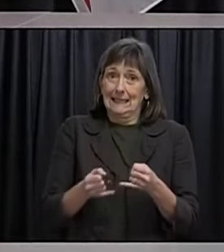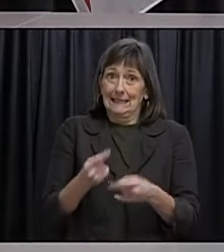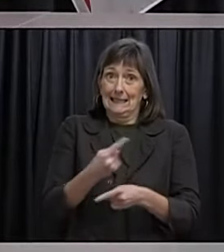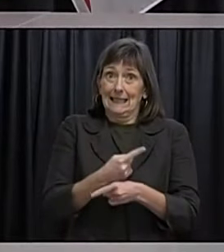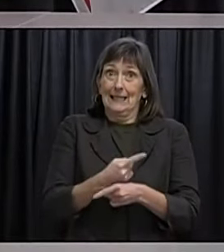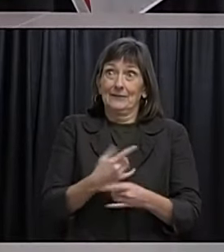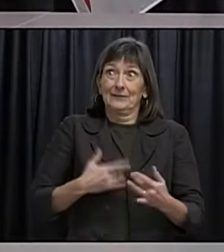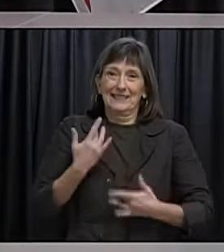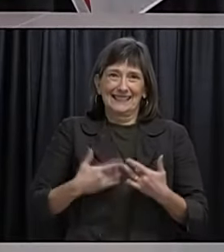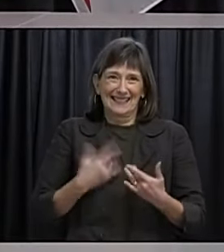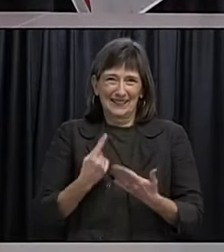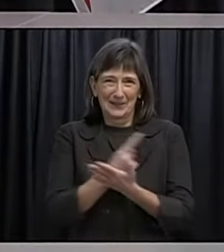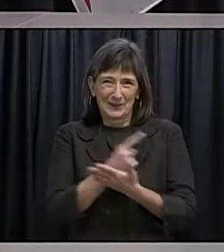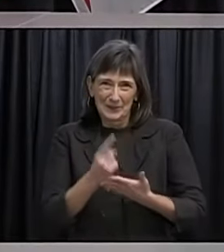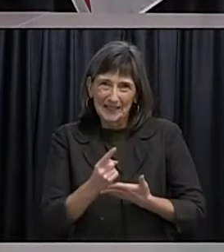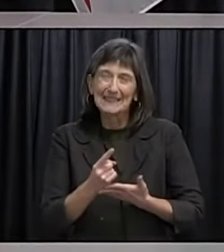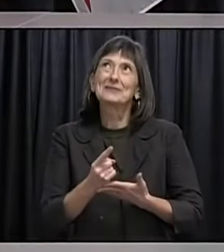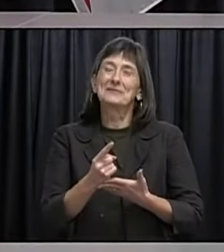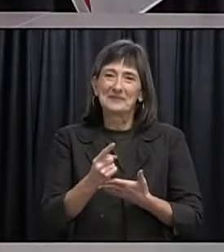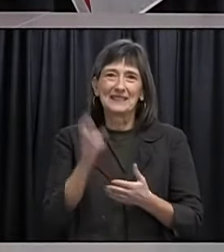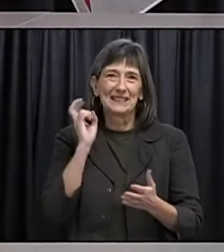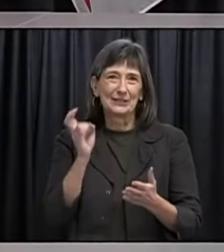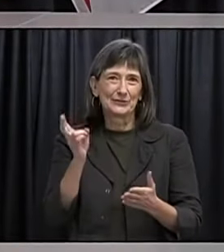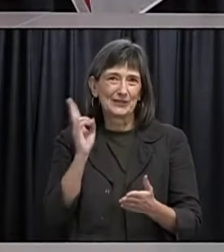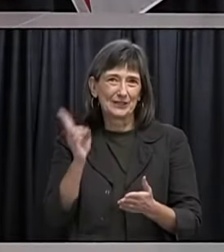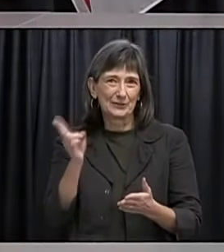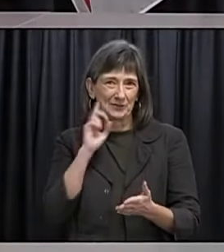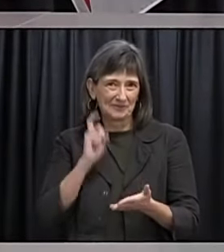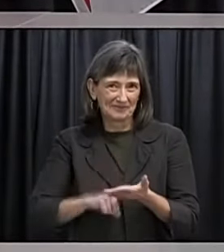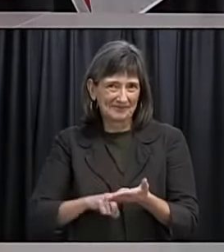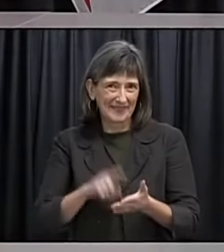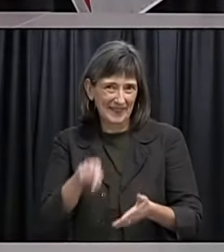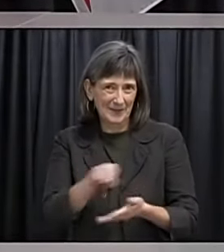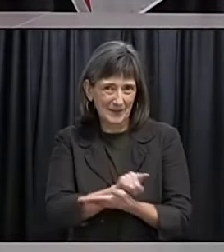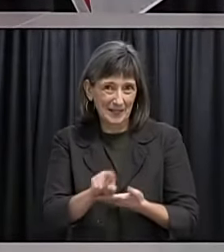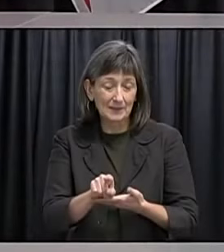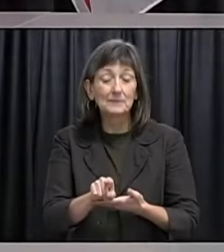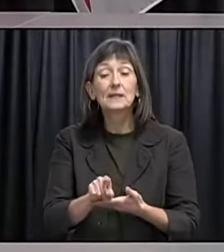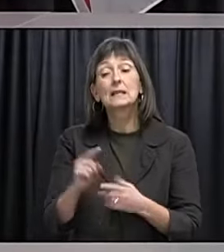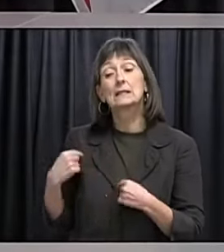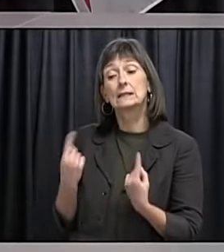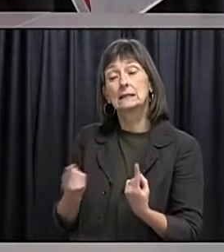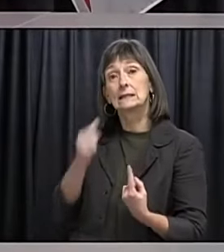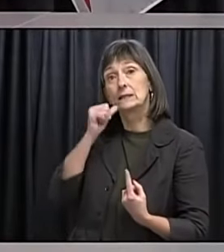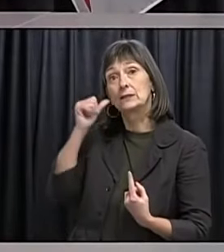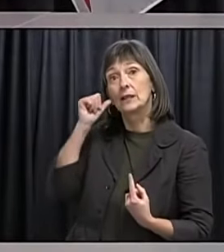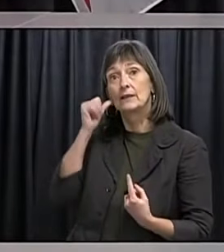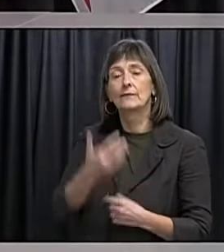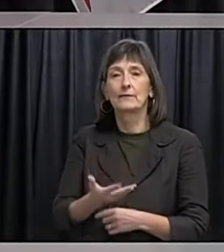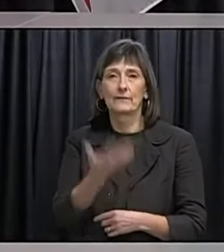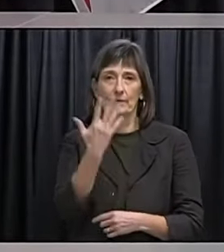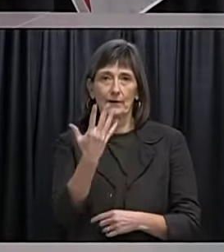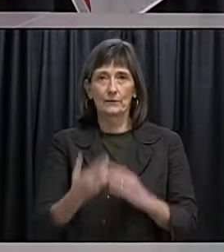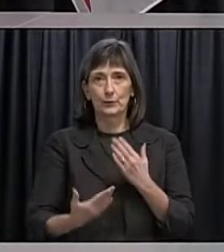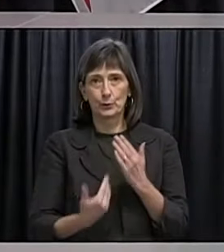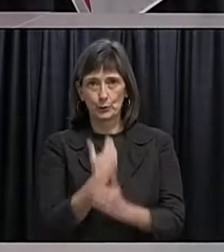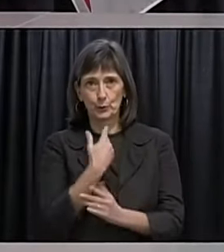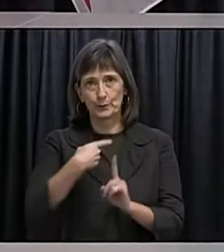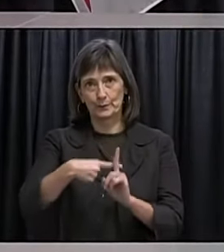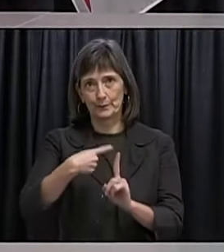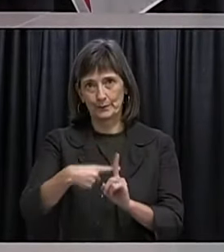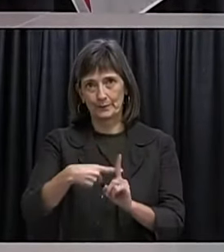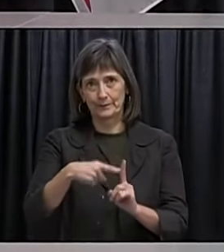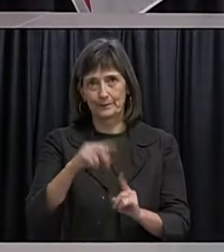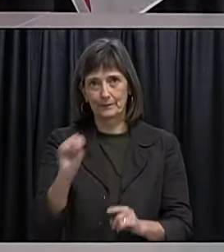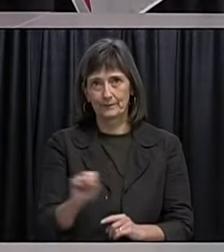a very exciting and historic week. Since the media advisory yesterday we have five new cases of COVID-19